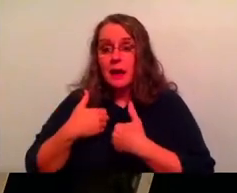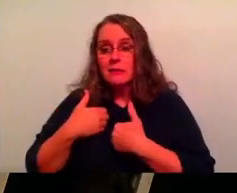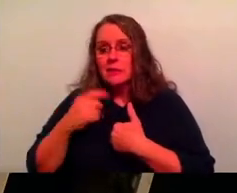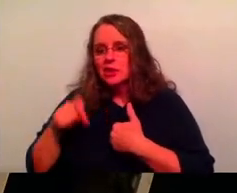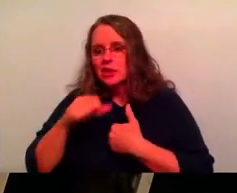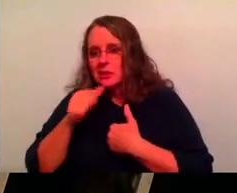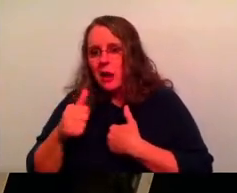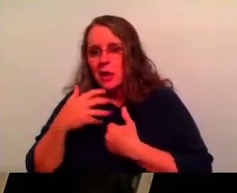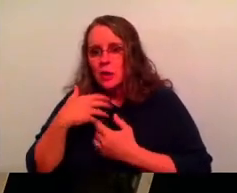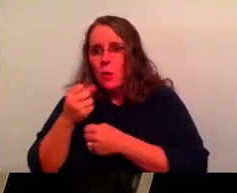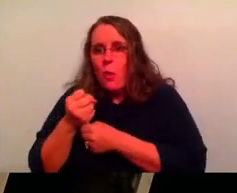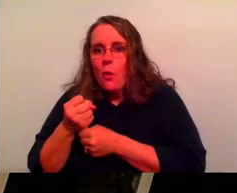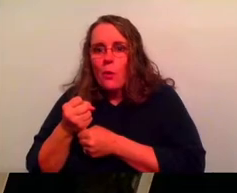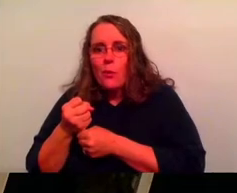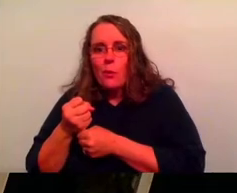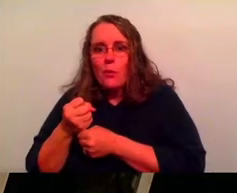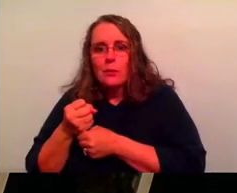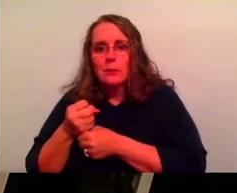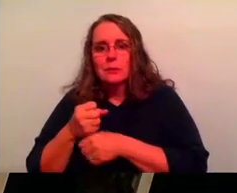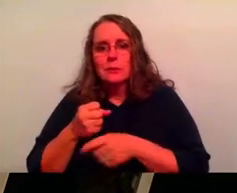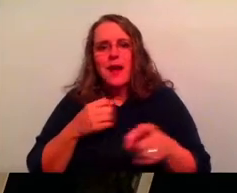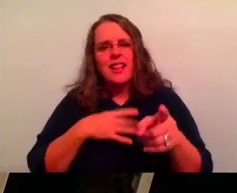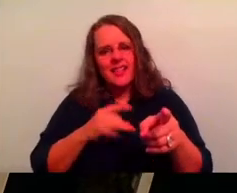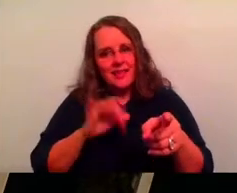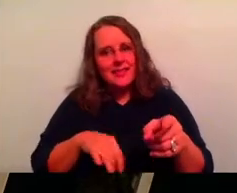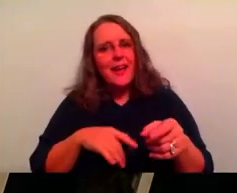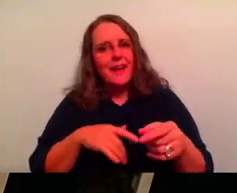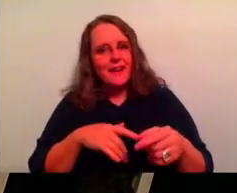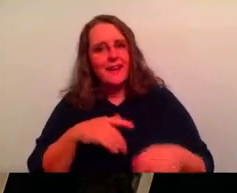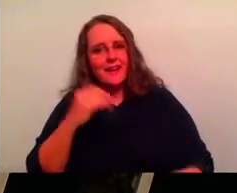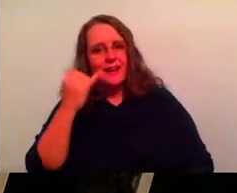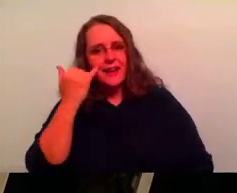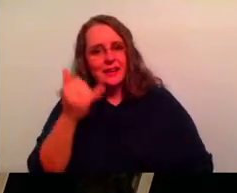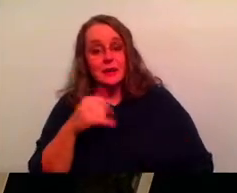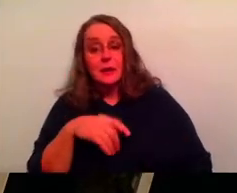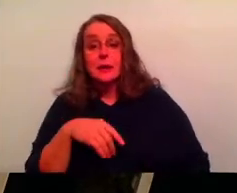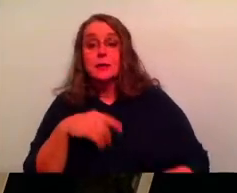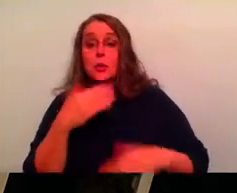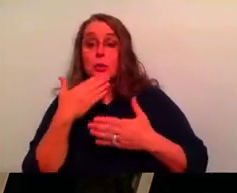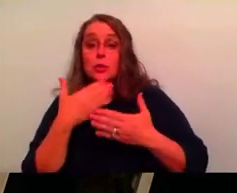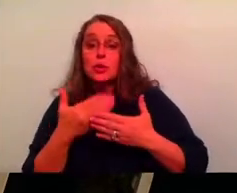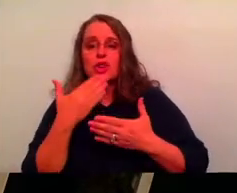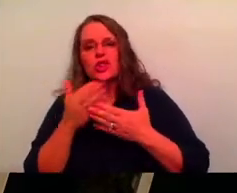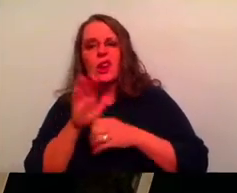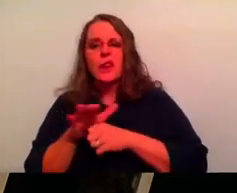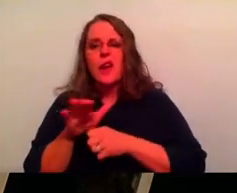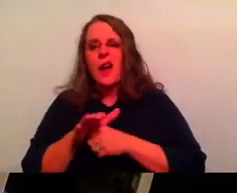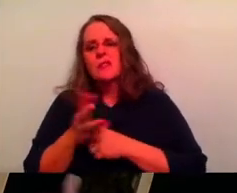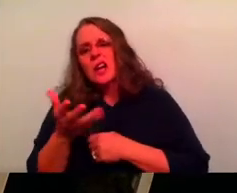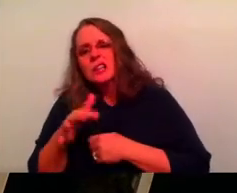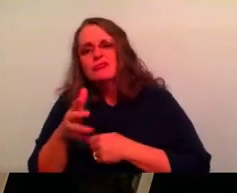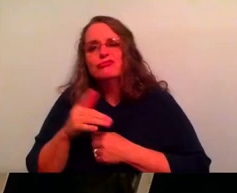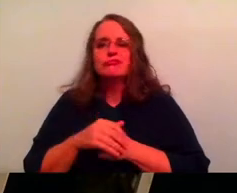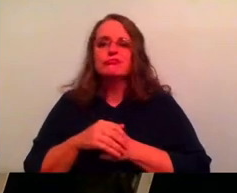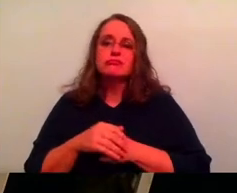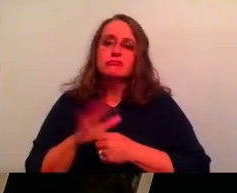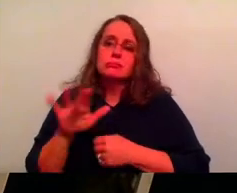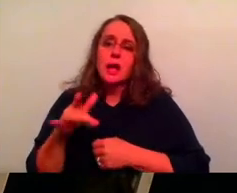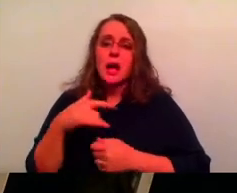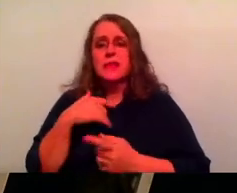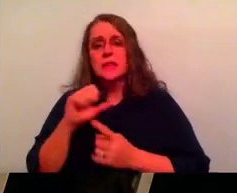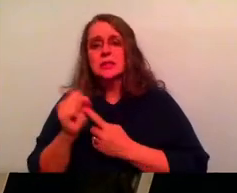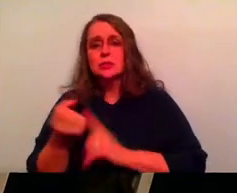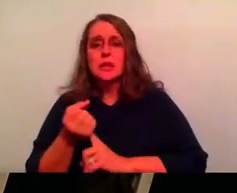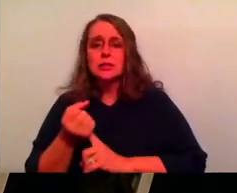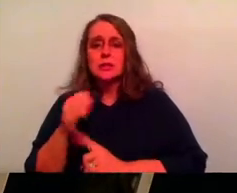And I love that conversation that you just kind of had with us. It's just this idea of good, having good enough. You ever been there before? Like, oh, this situation I'm in